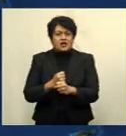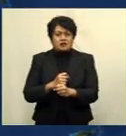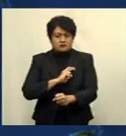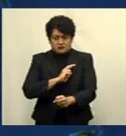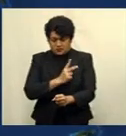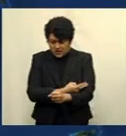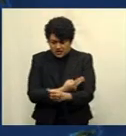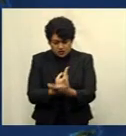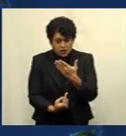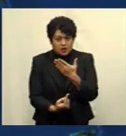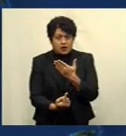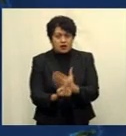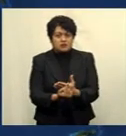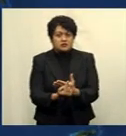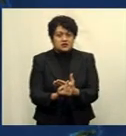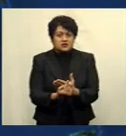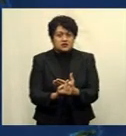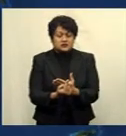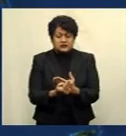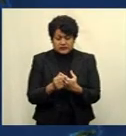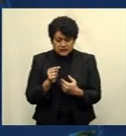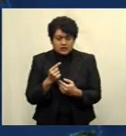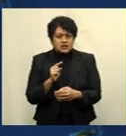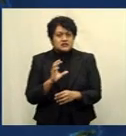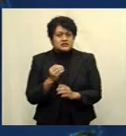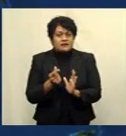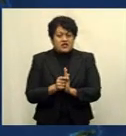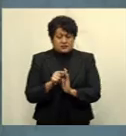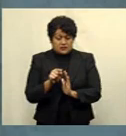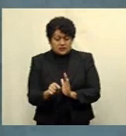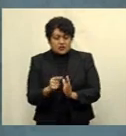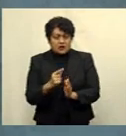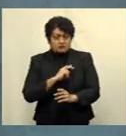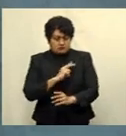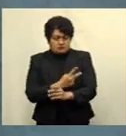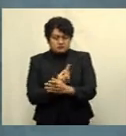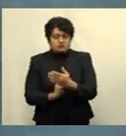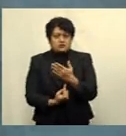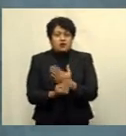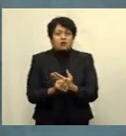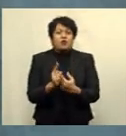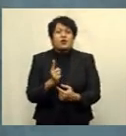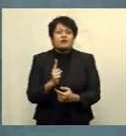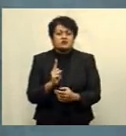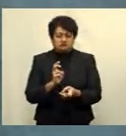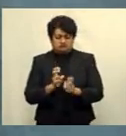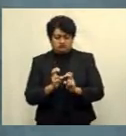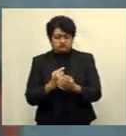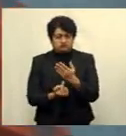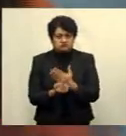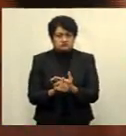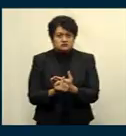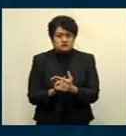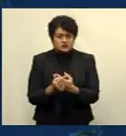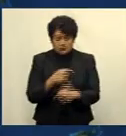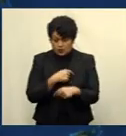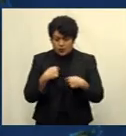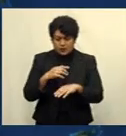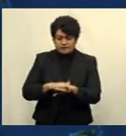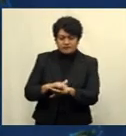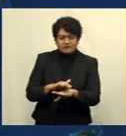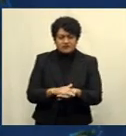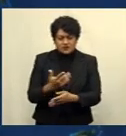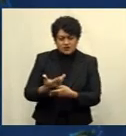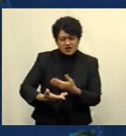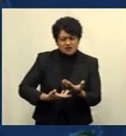happens. And then, you know, sometimes that causes problem in the family. But we sit them down and then we explain to them. And